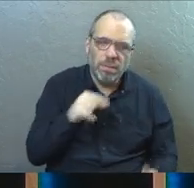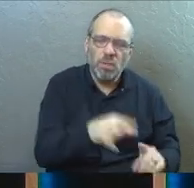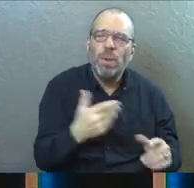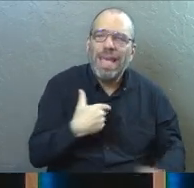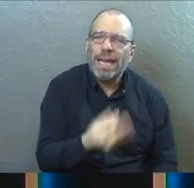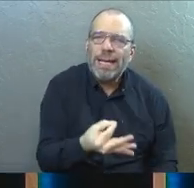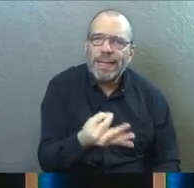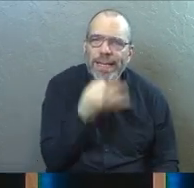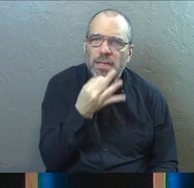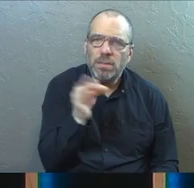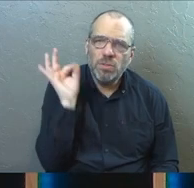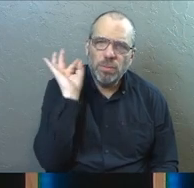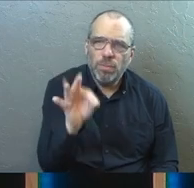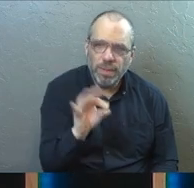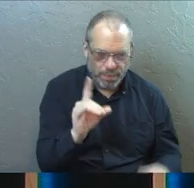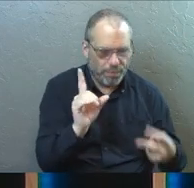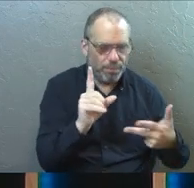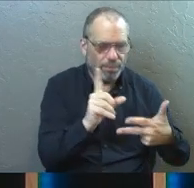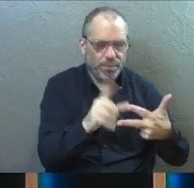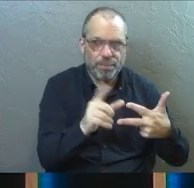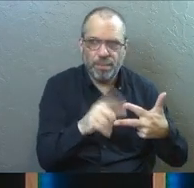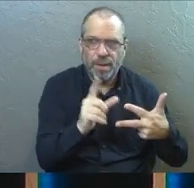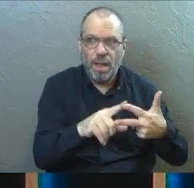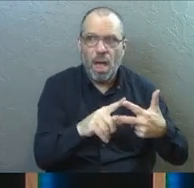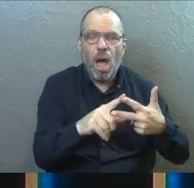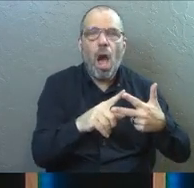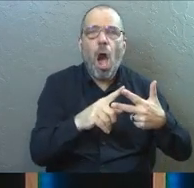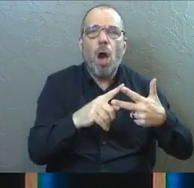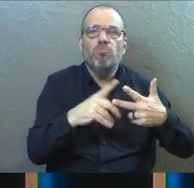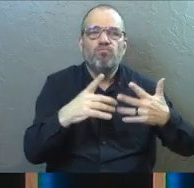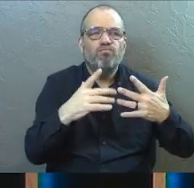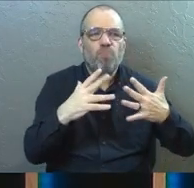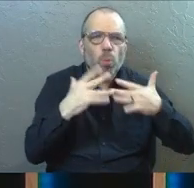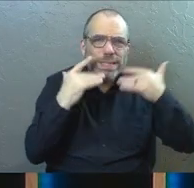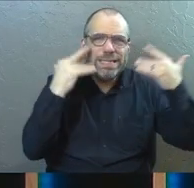guts to preach. He also brought resilience.